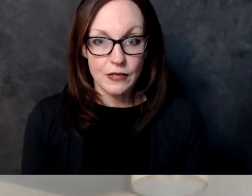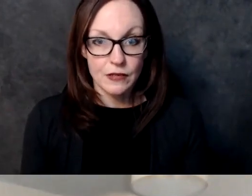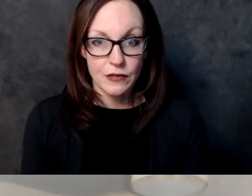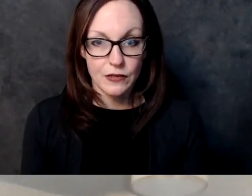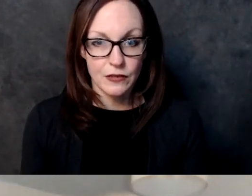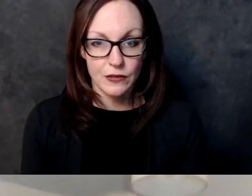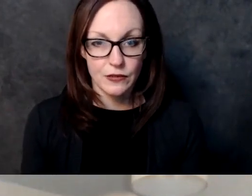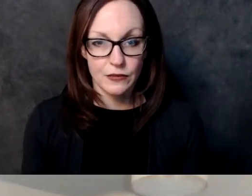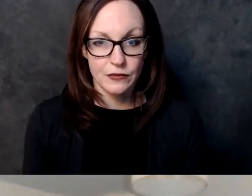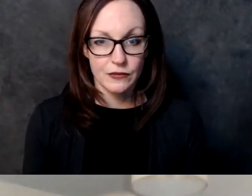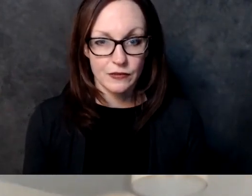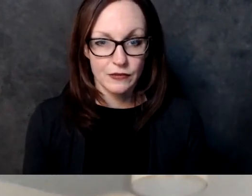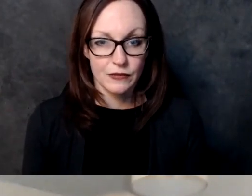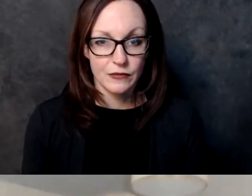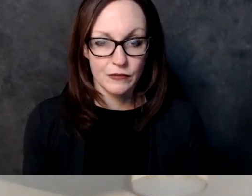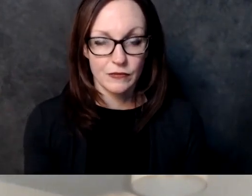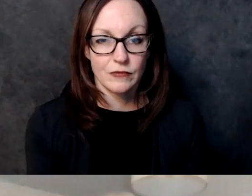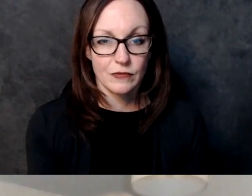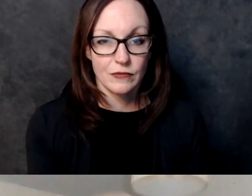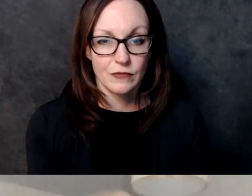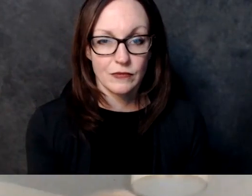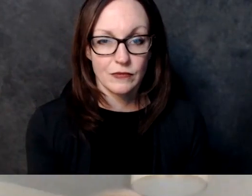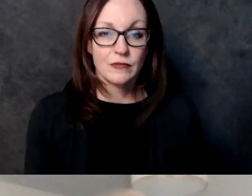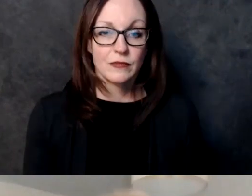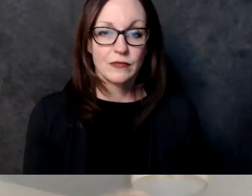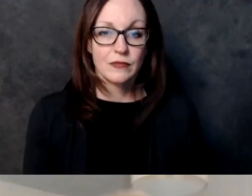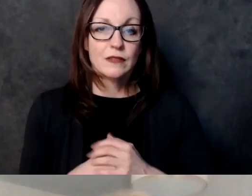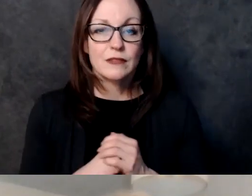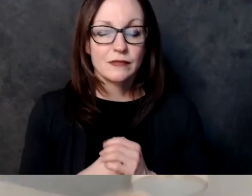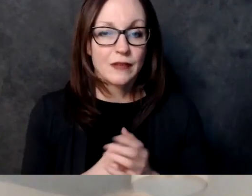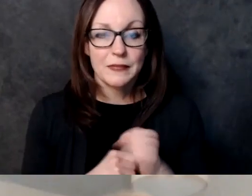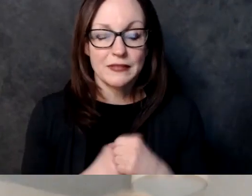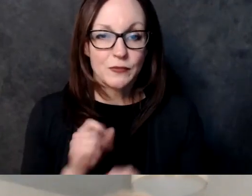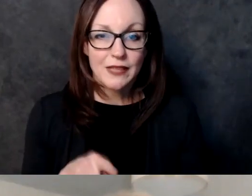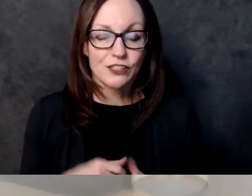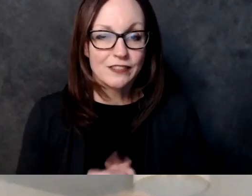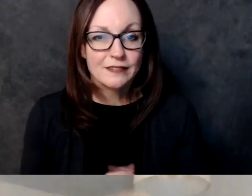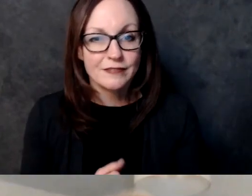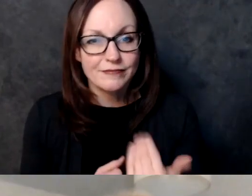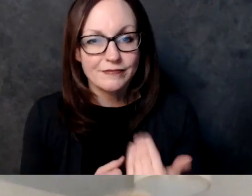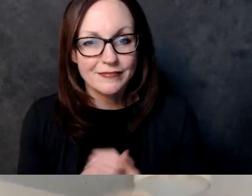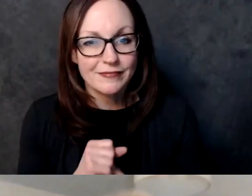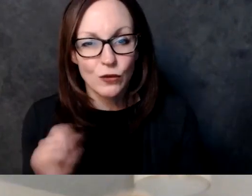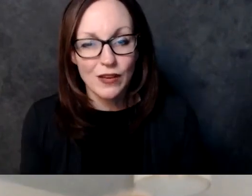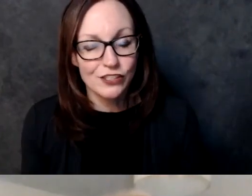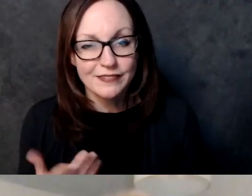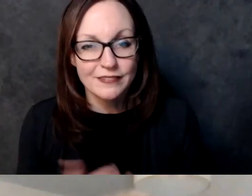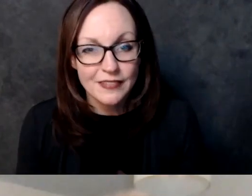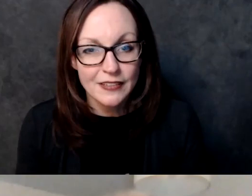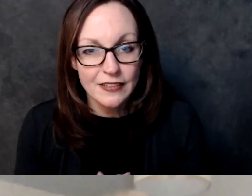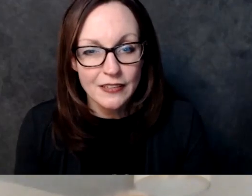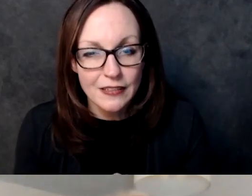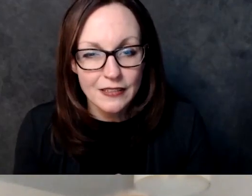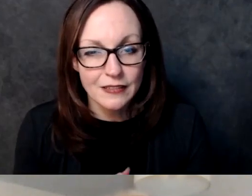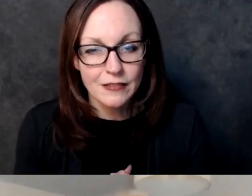for so many different reasons and i'll i'll um yeah i'll let my colleagues um take a swing at that